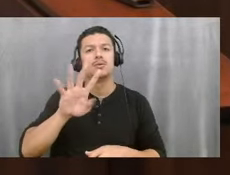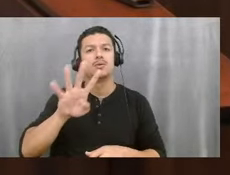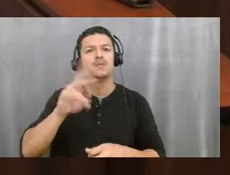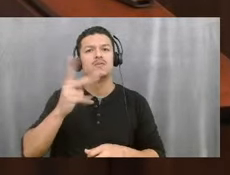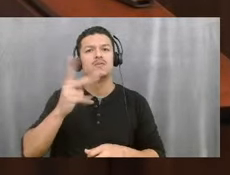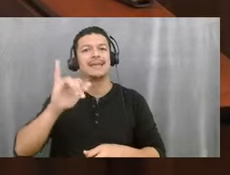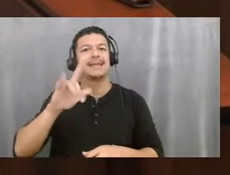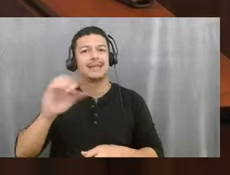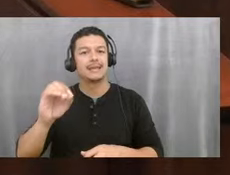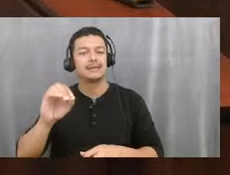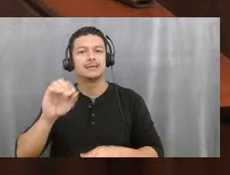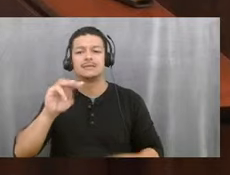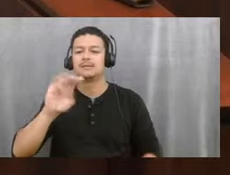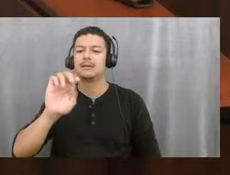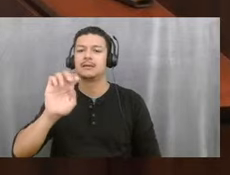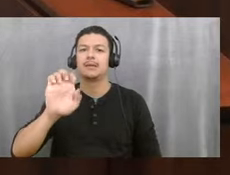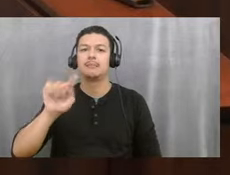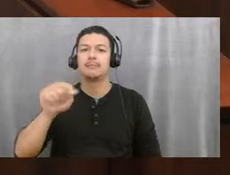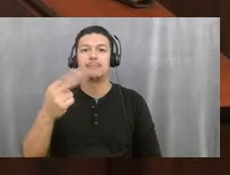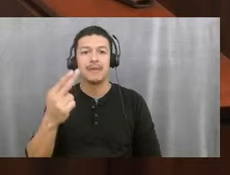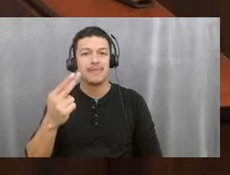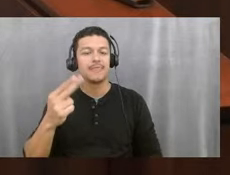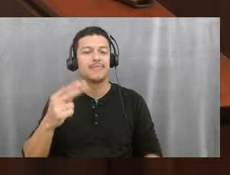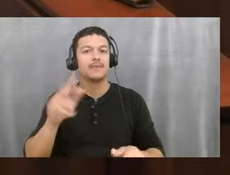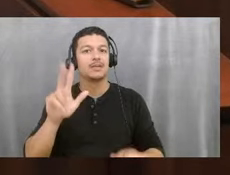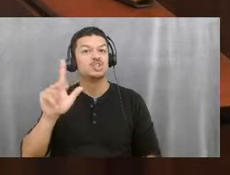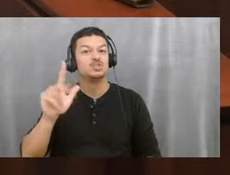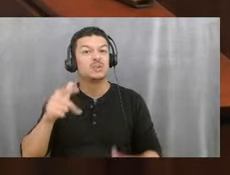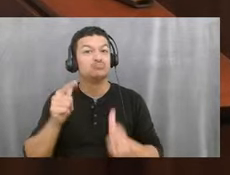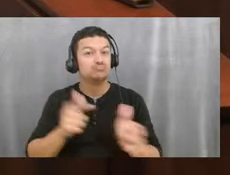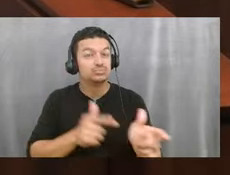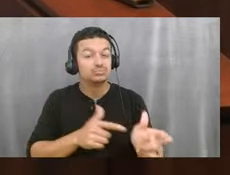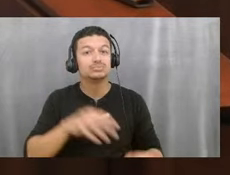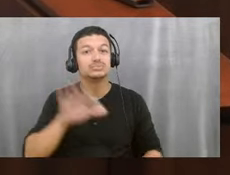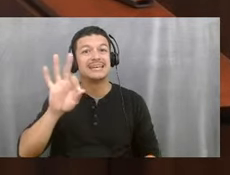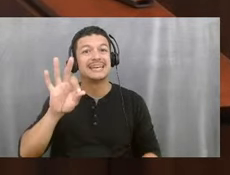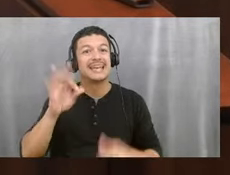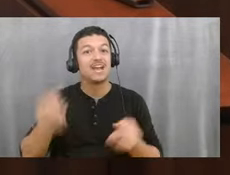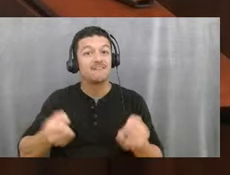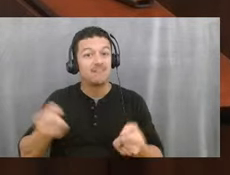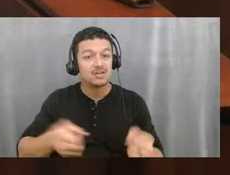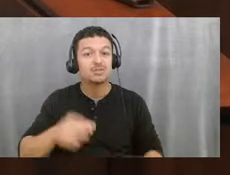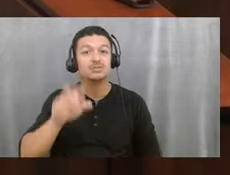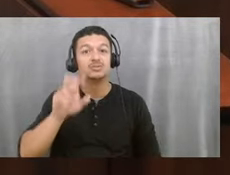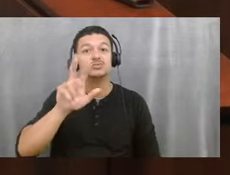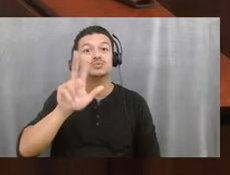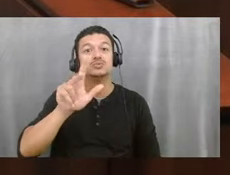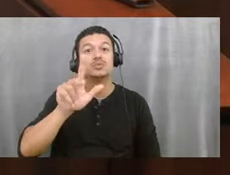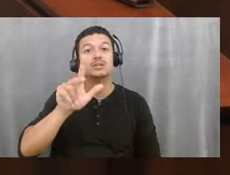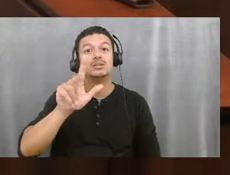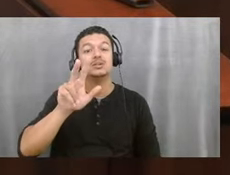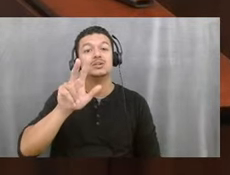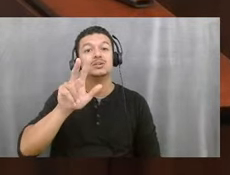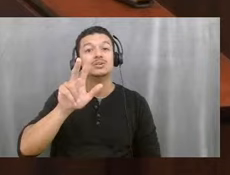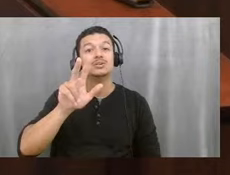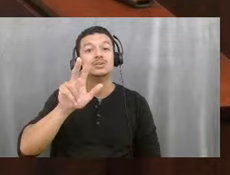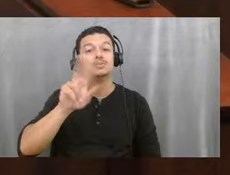vehicles, 23 firearms, 22 arrests, and we have more charges that are forthcoming. So